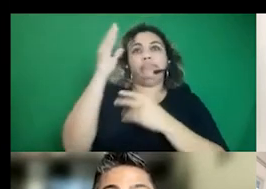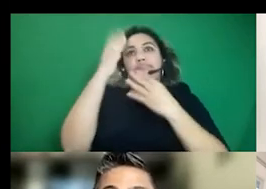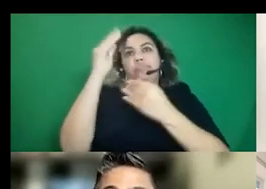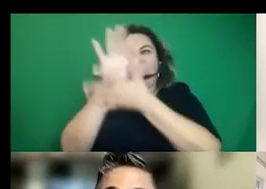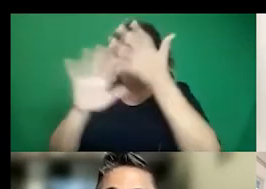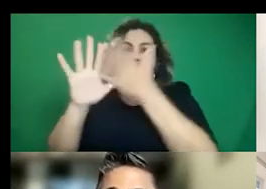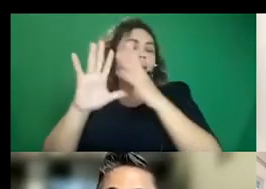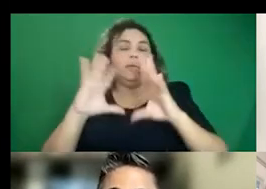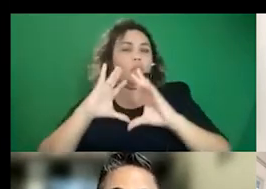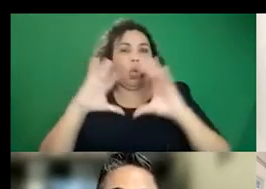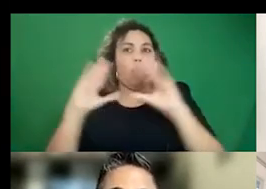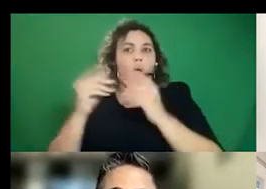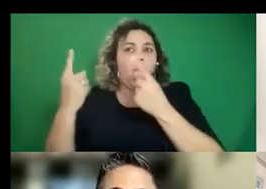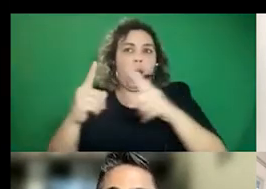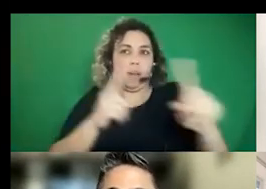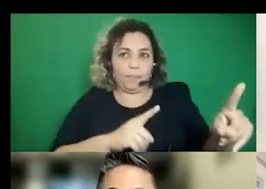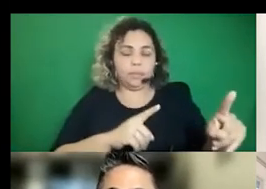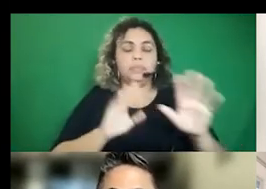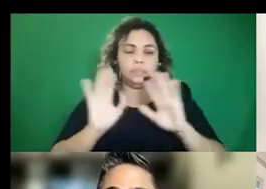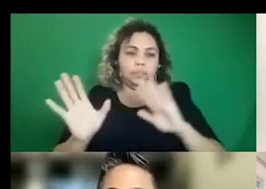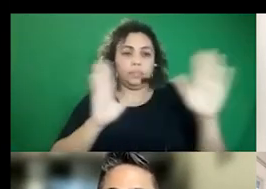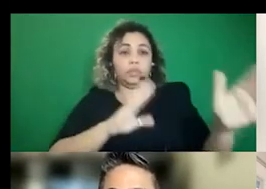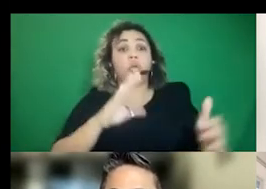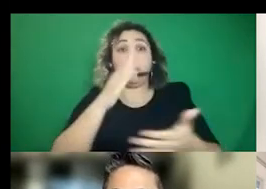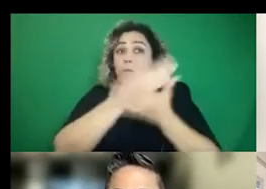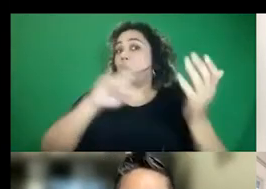Yeah. So part two.